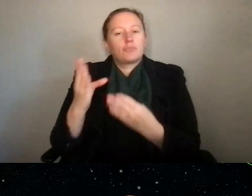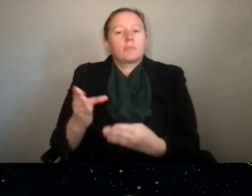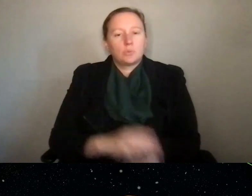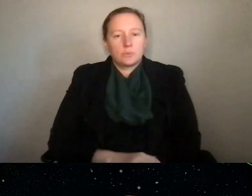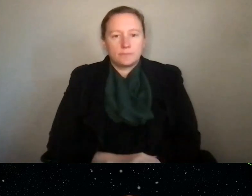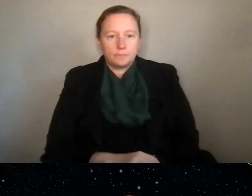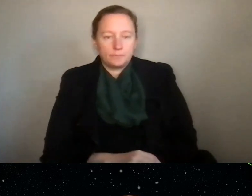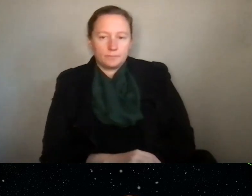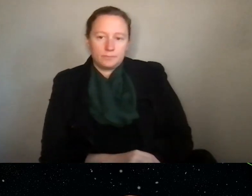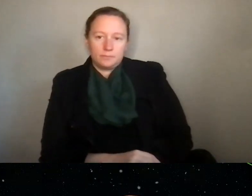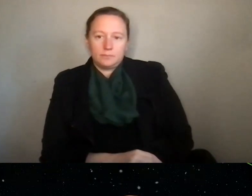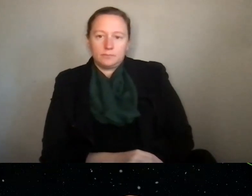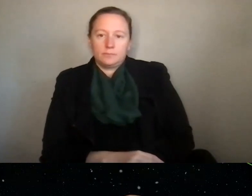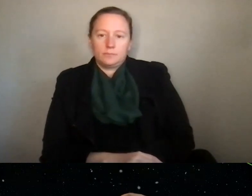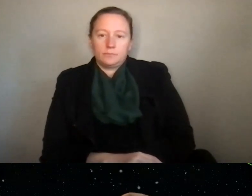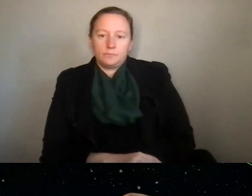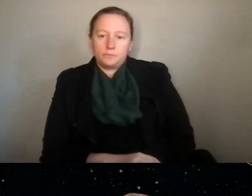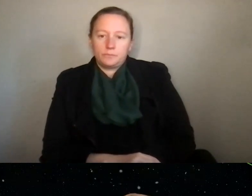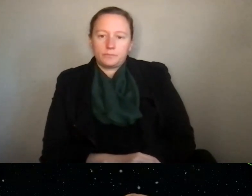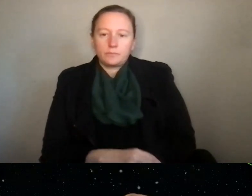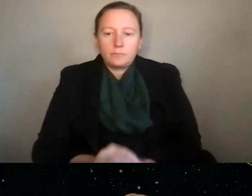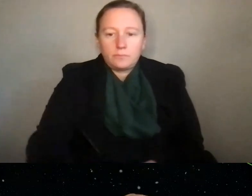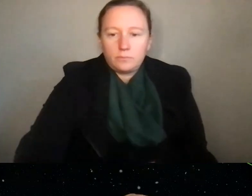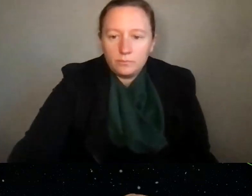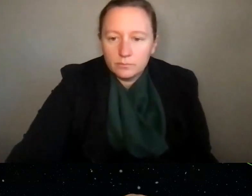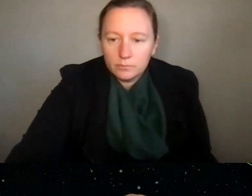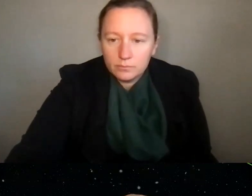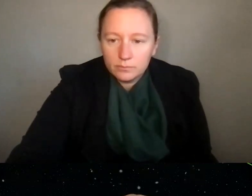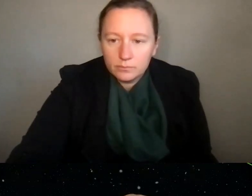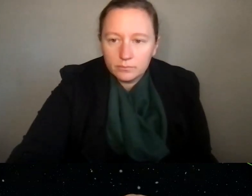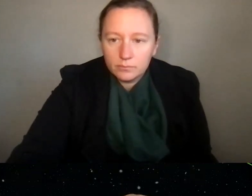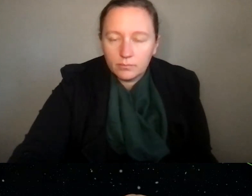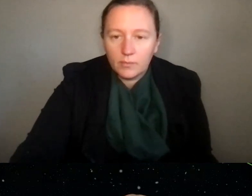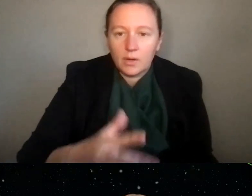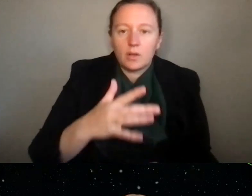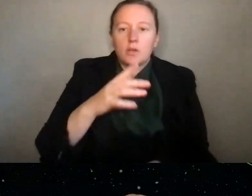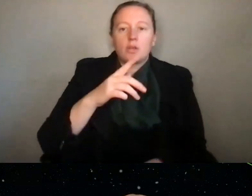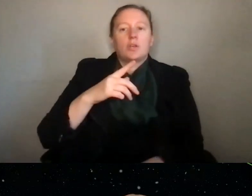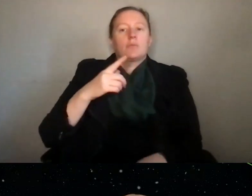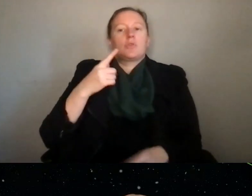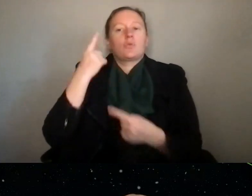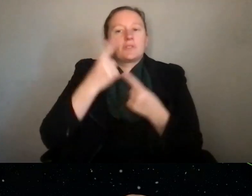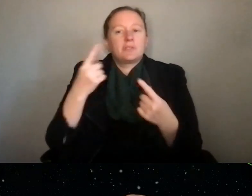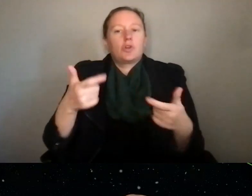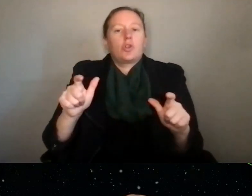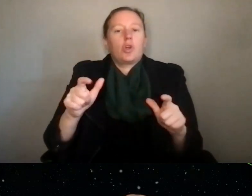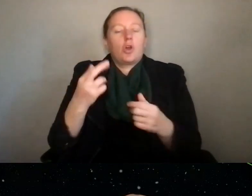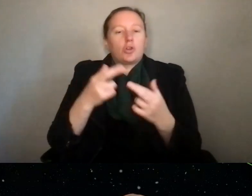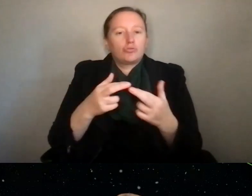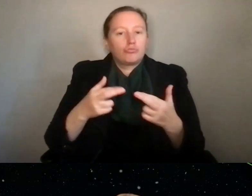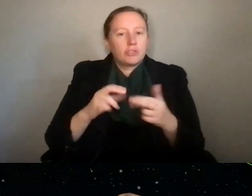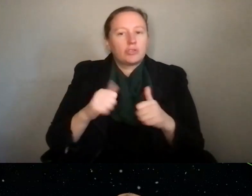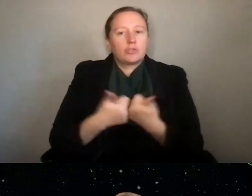Okay, and then the next question is, do you weigh the importance of addressing large regional challenges in your